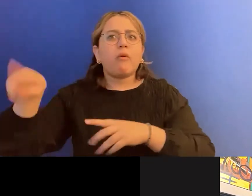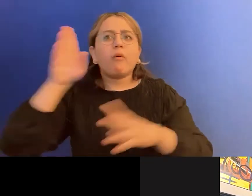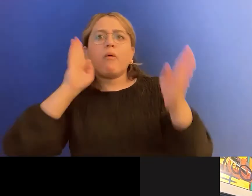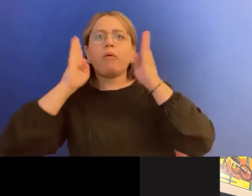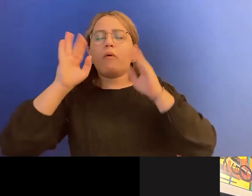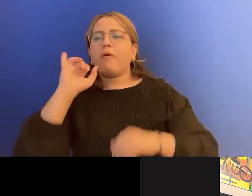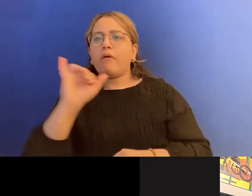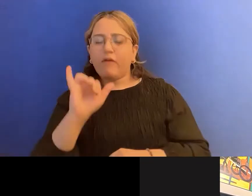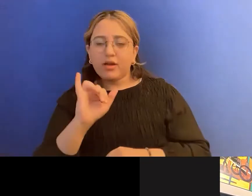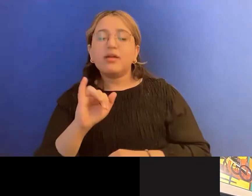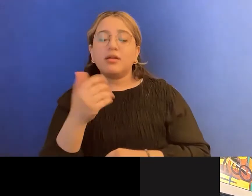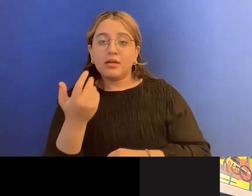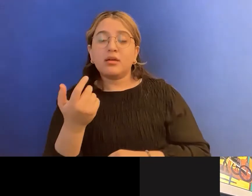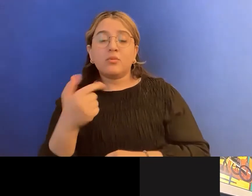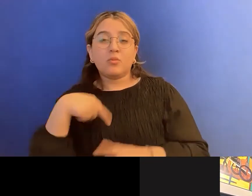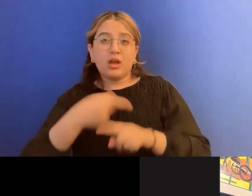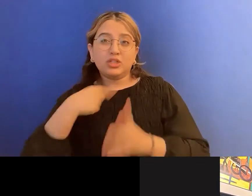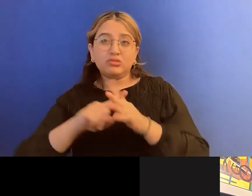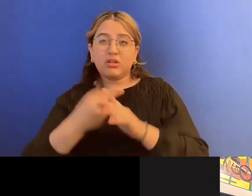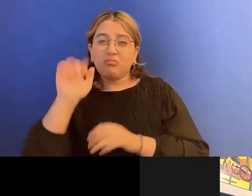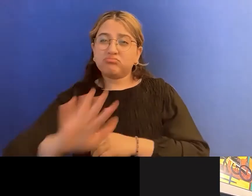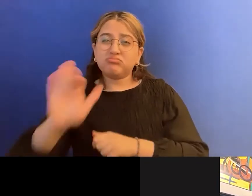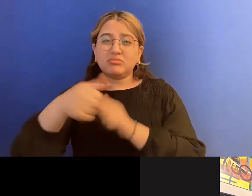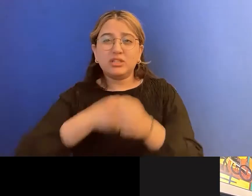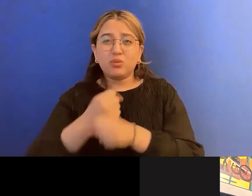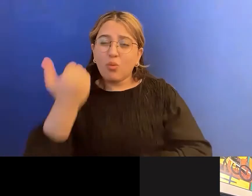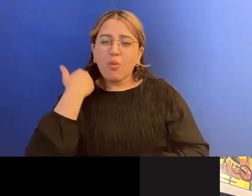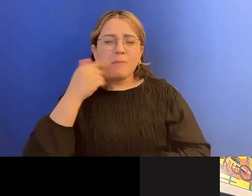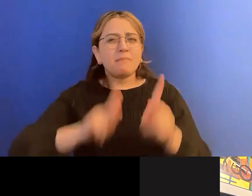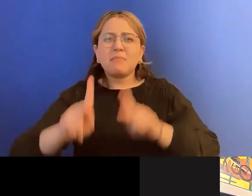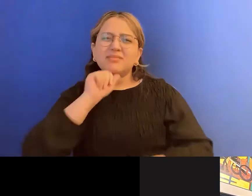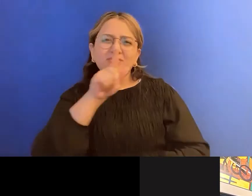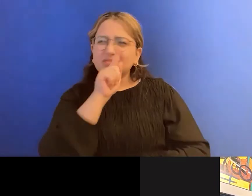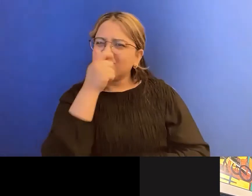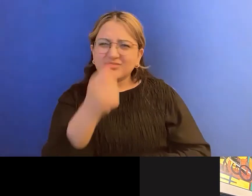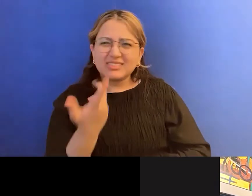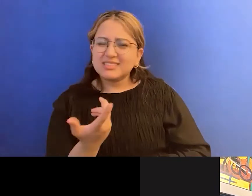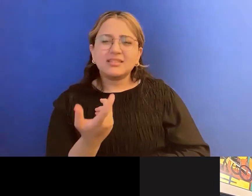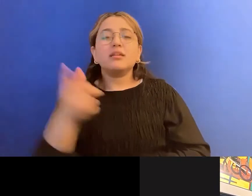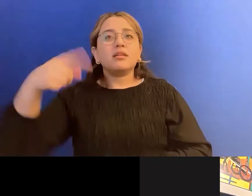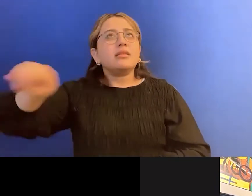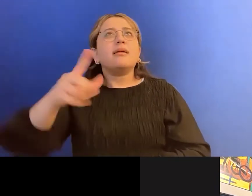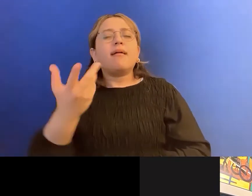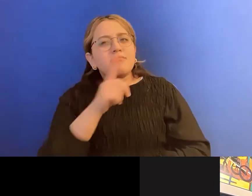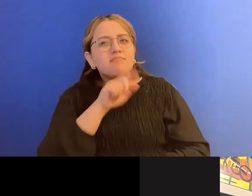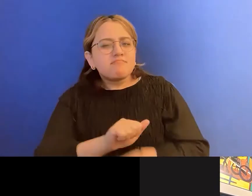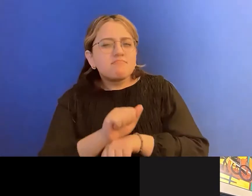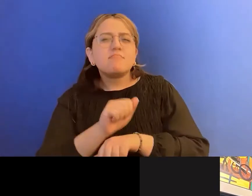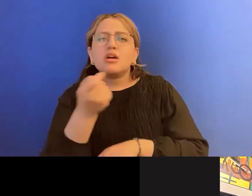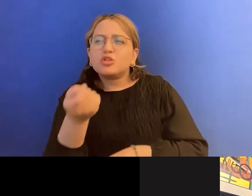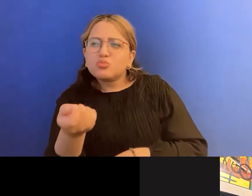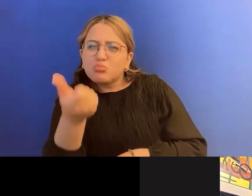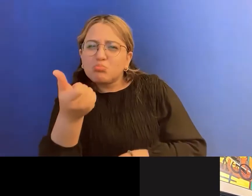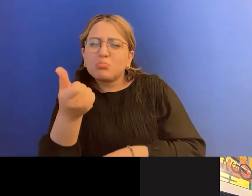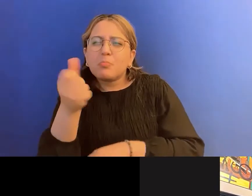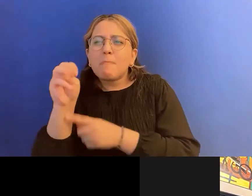ago, people were really not that interested. I mean, there was a very small minority who, you know, even